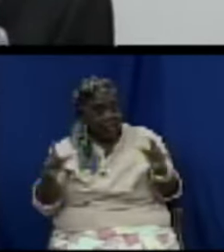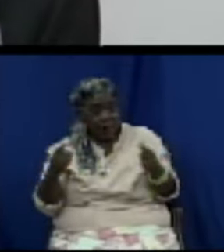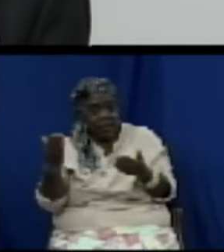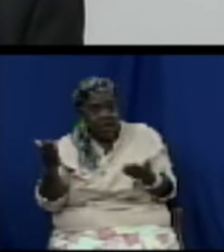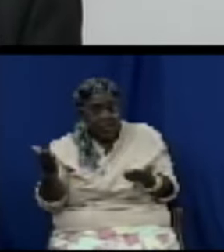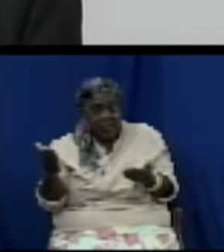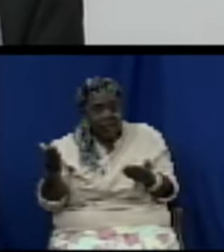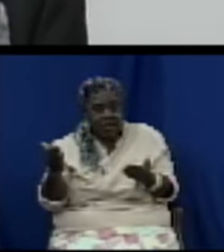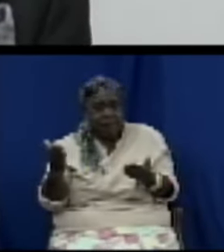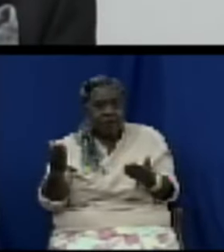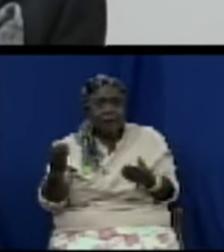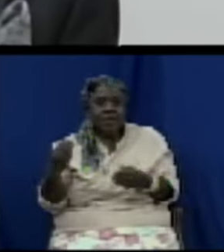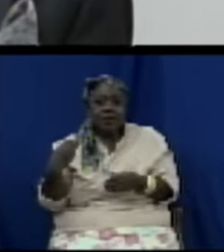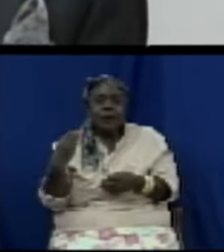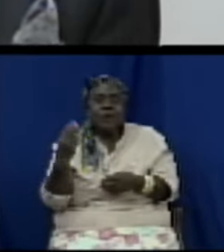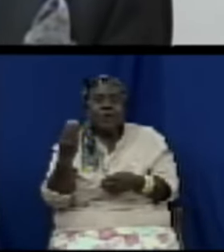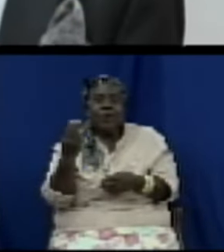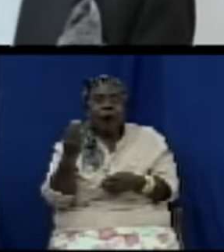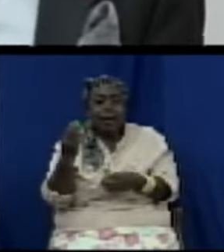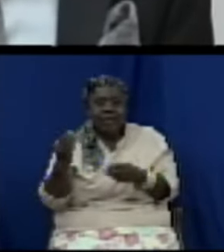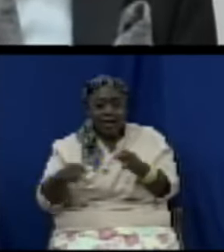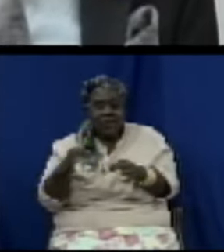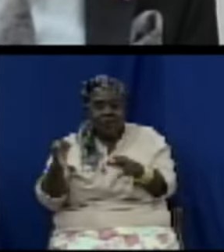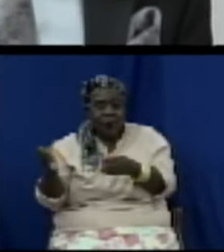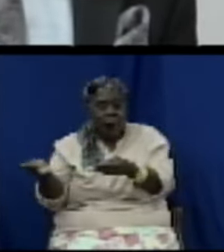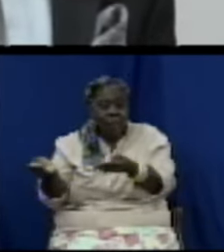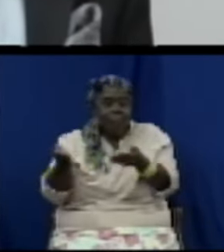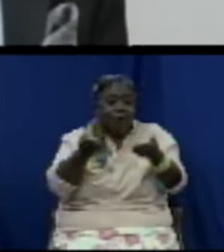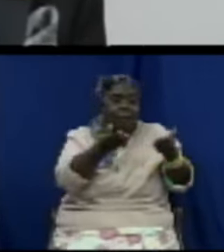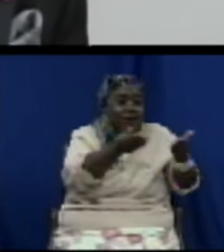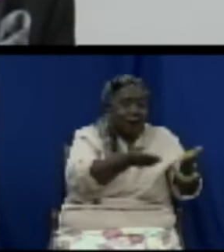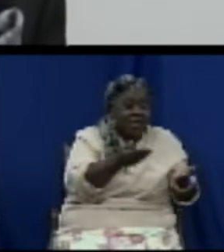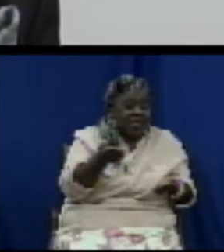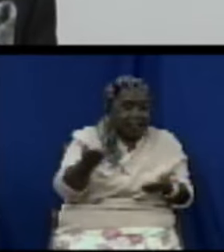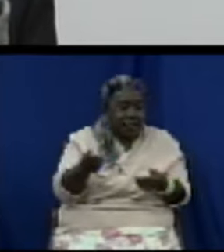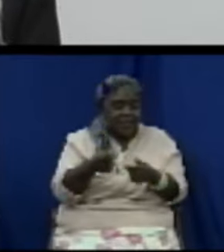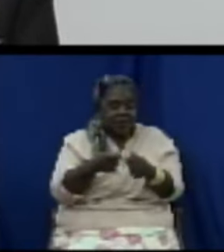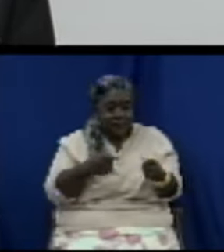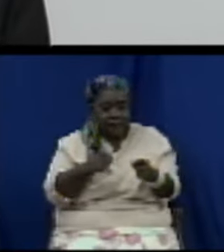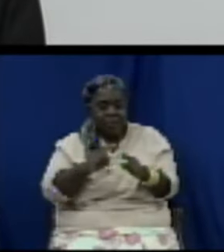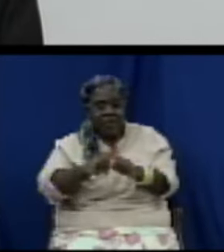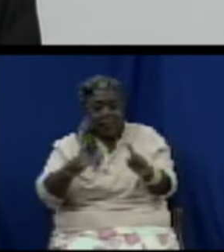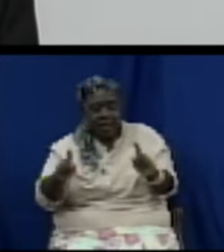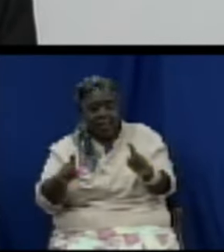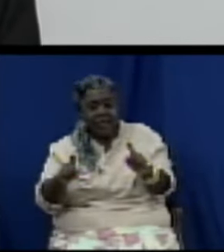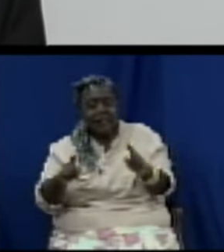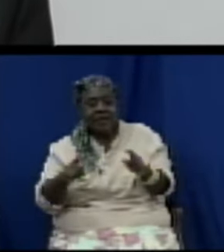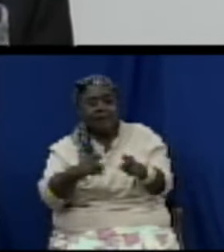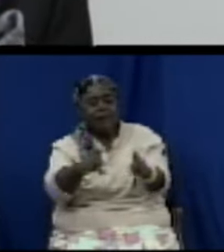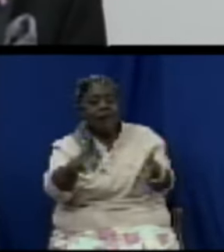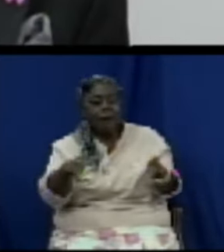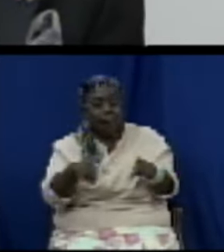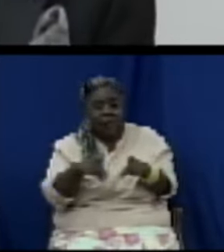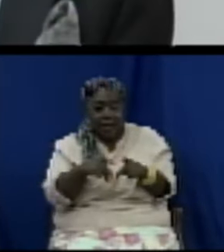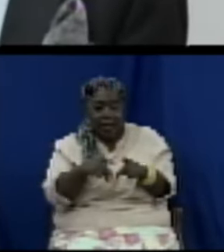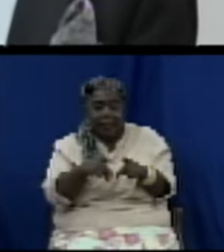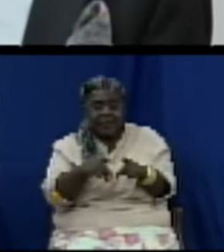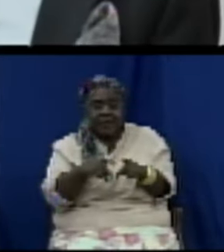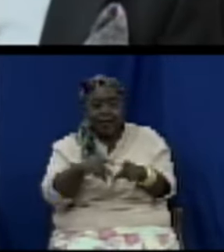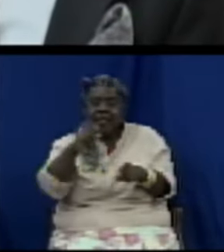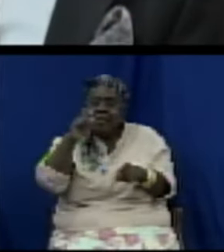Spanish so if you're bringing in the goods from Colombia or Argentina or wherever